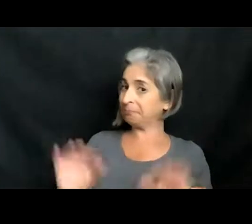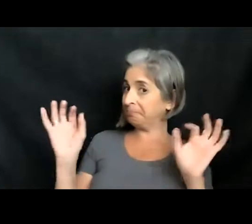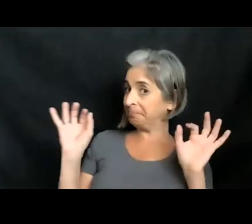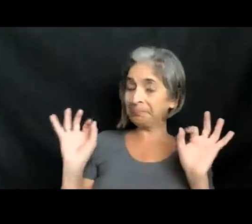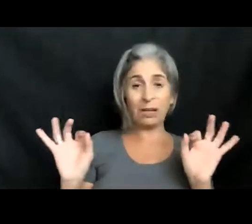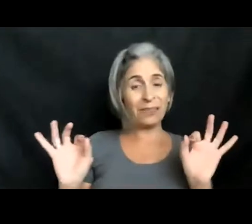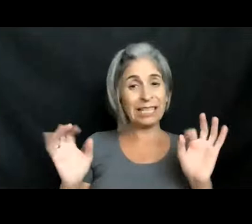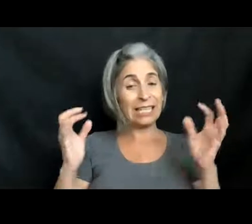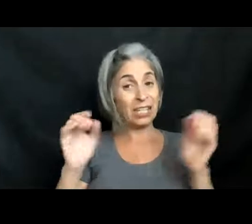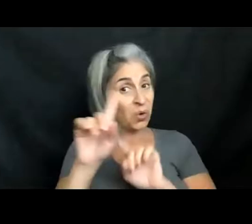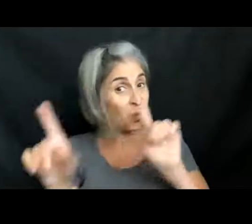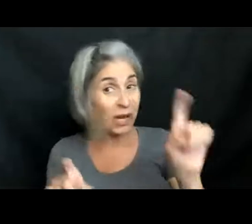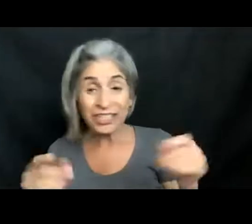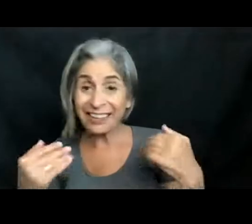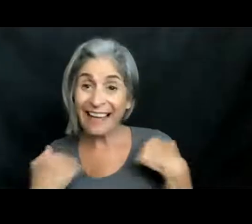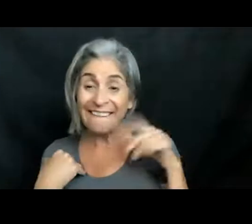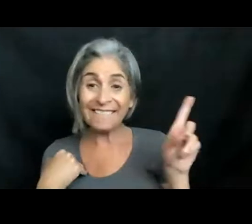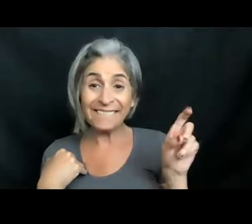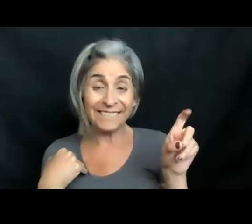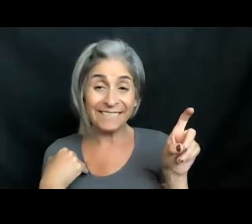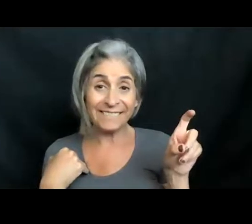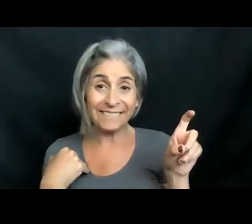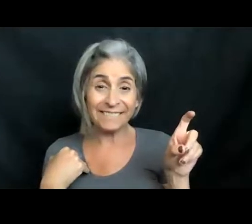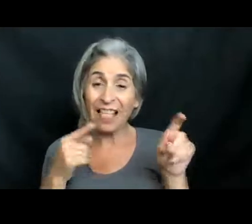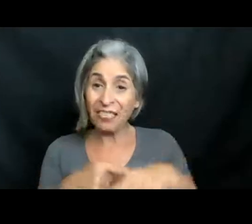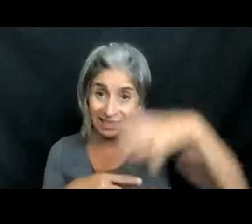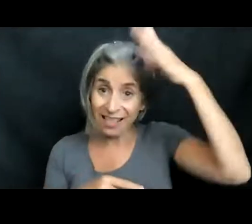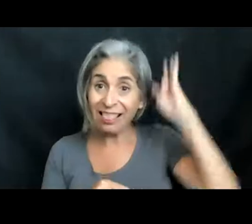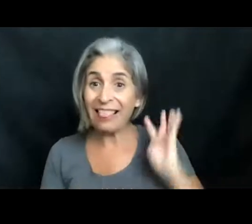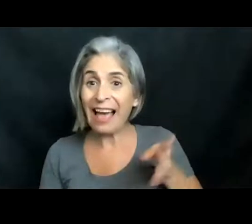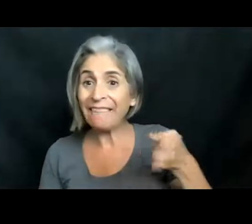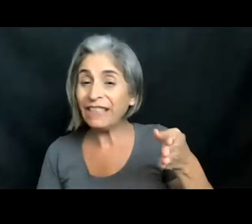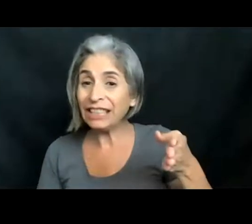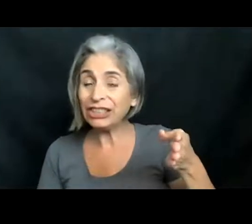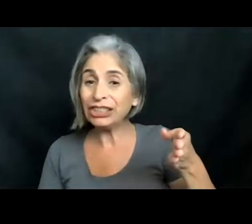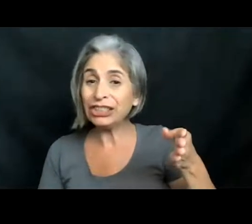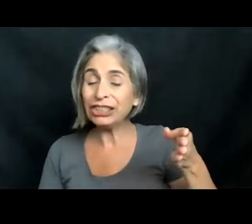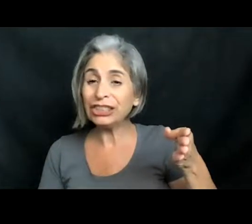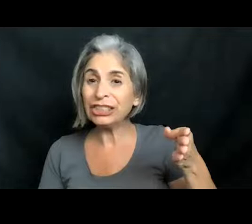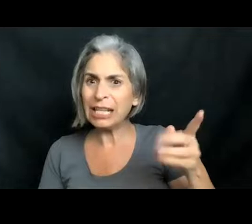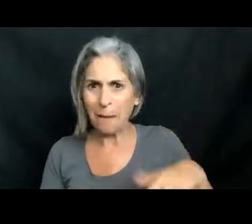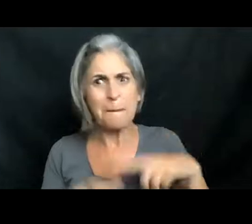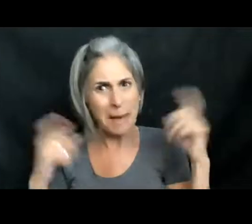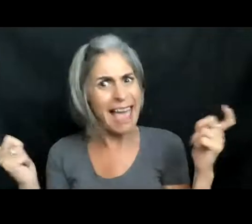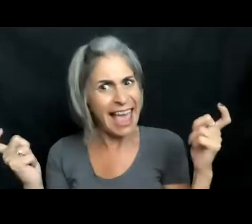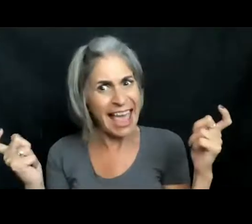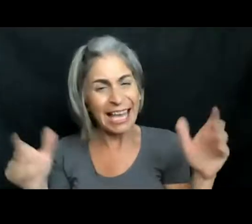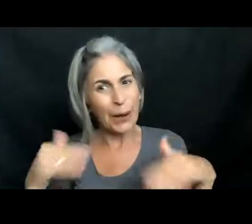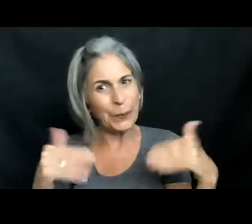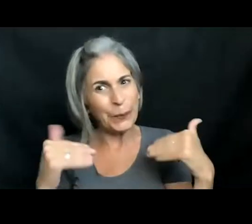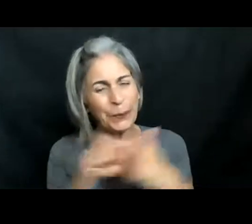Does anyone have any questions? This lion fish is a big, big guy, but he has been